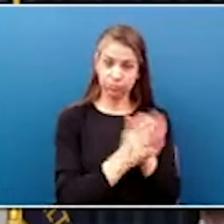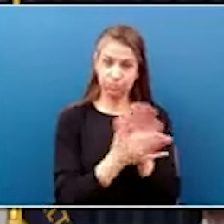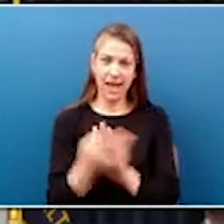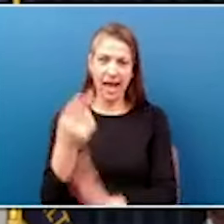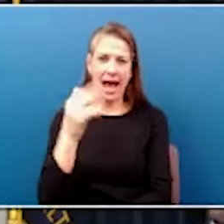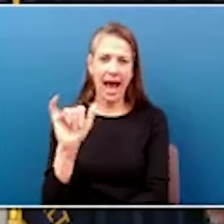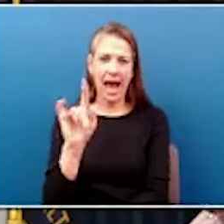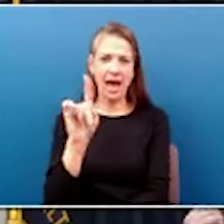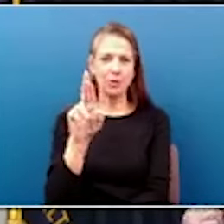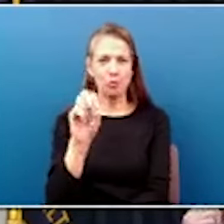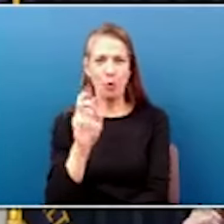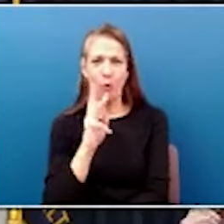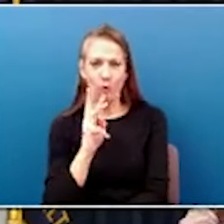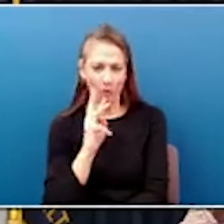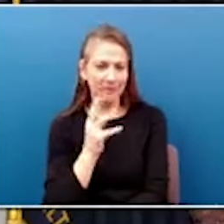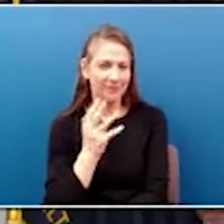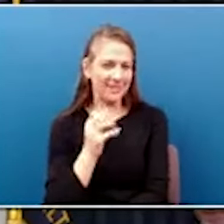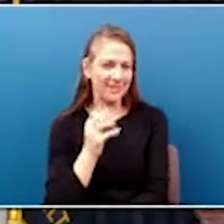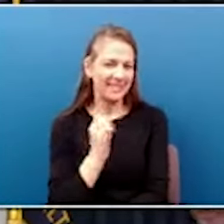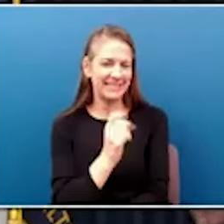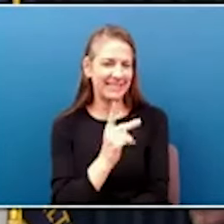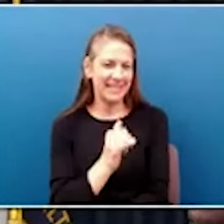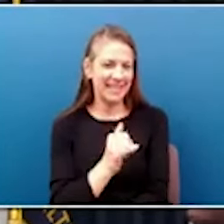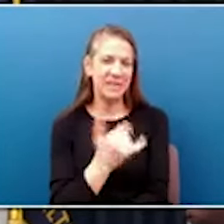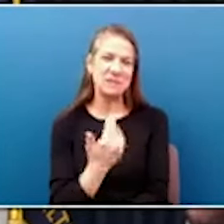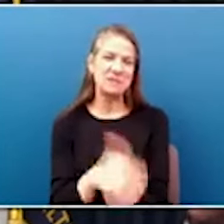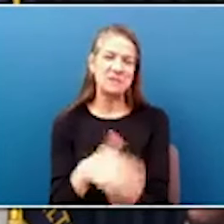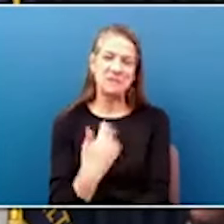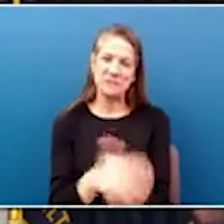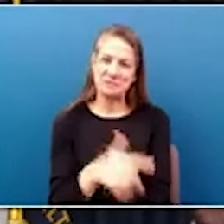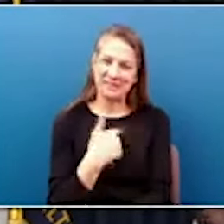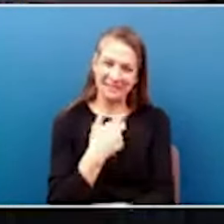What can we say? We're moving on. Thank everybody.